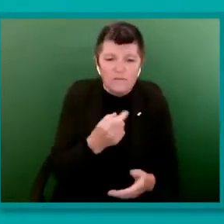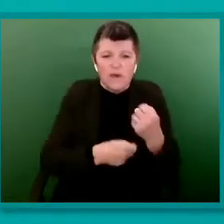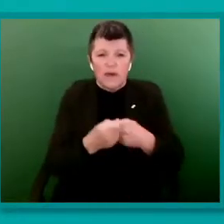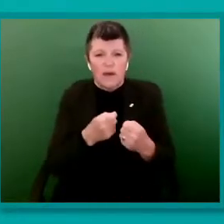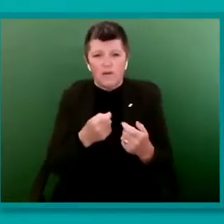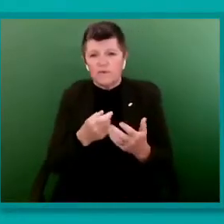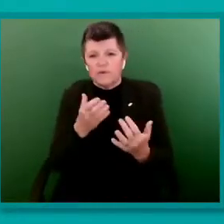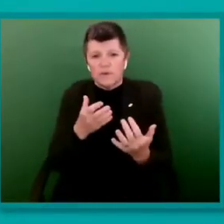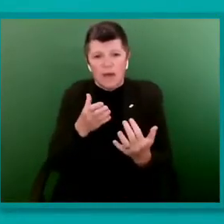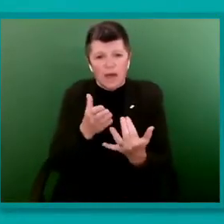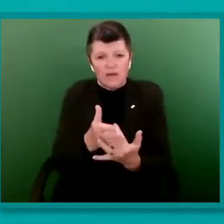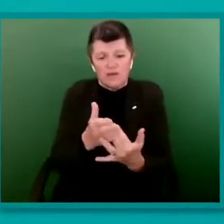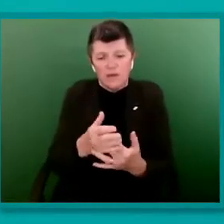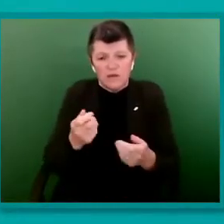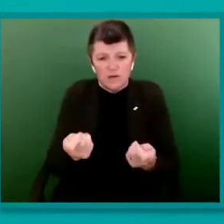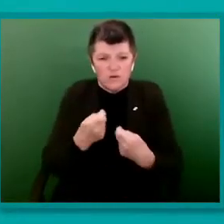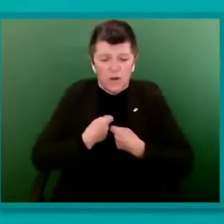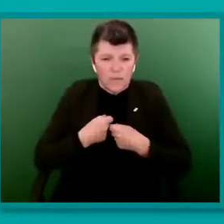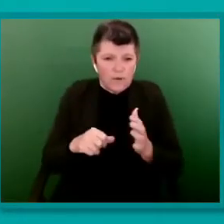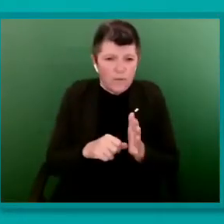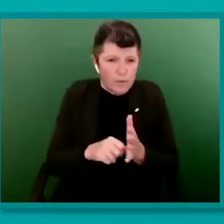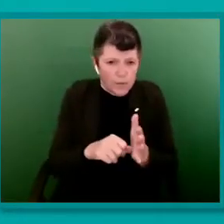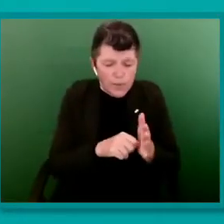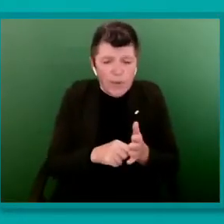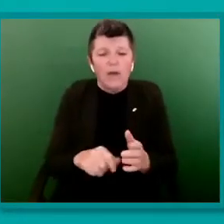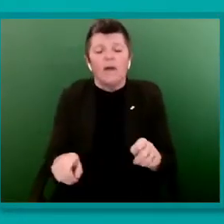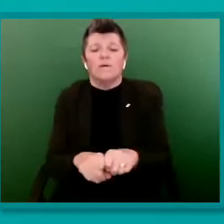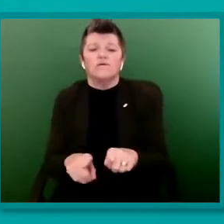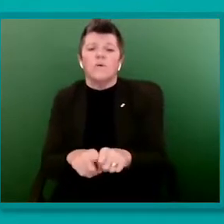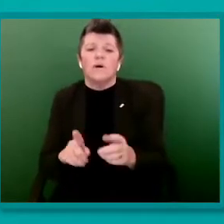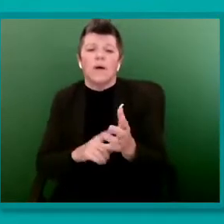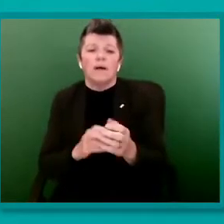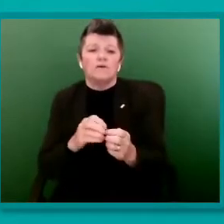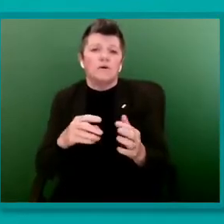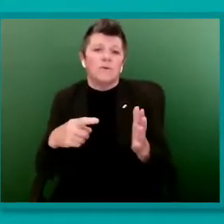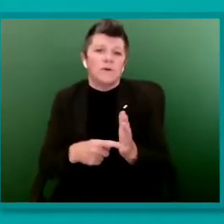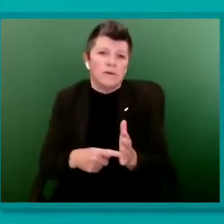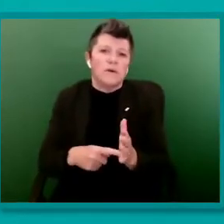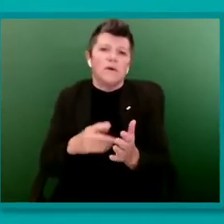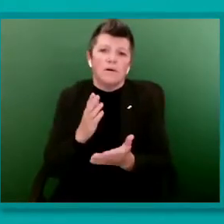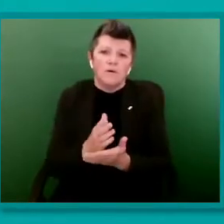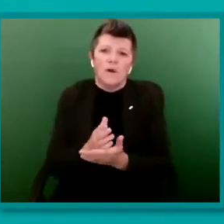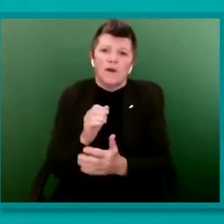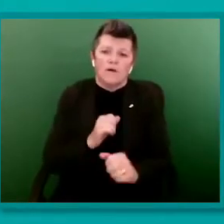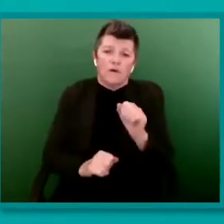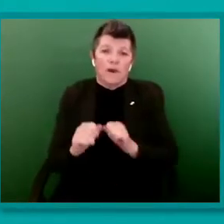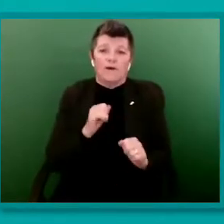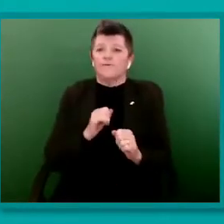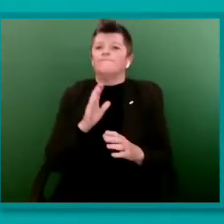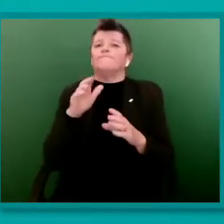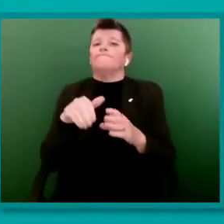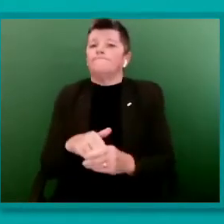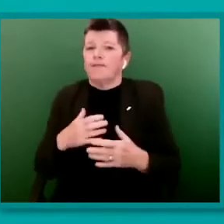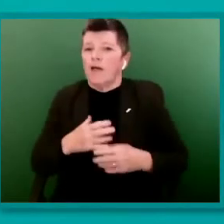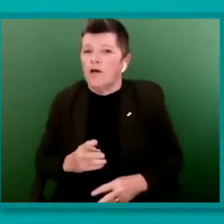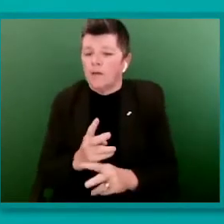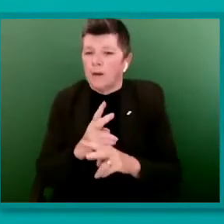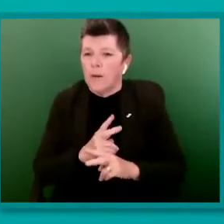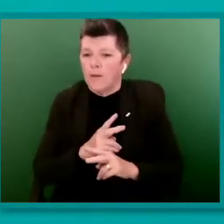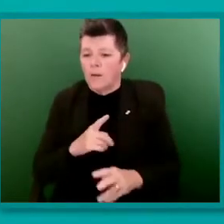LGBT people often being more reluctant to access healthcare due to fears of encountering LGBT phobia.